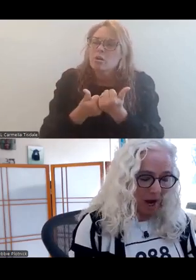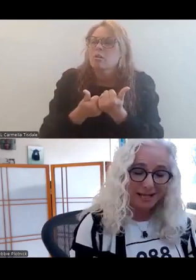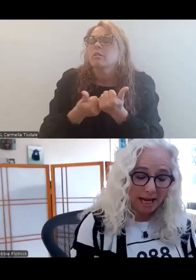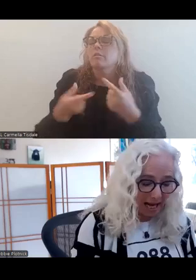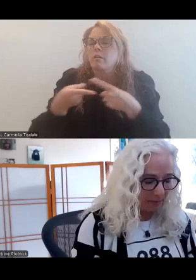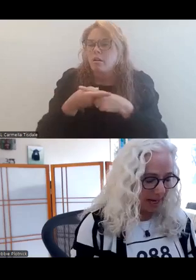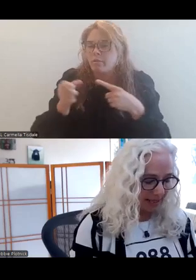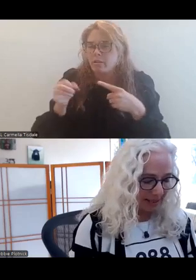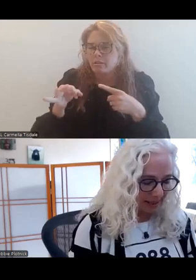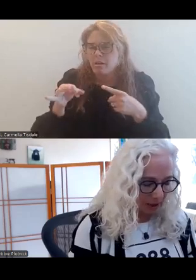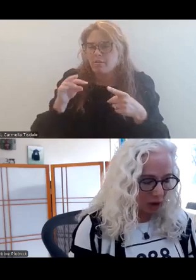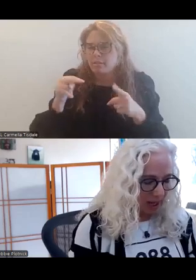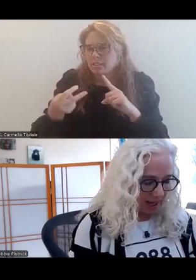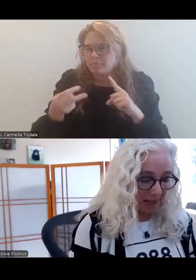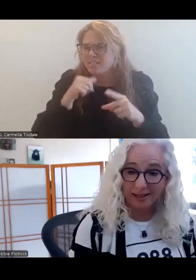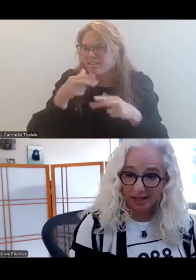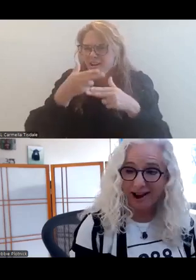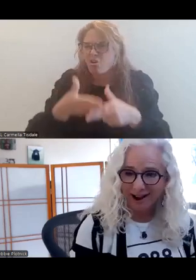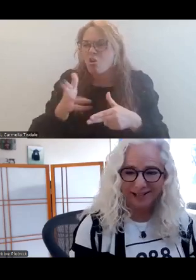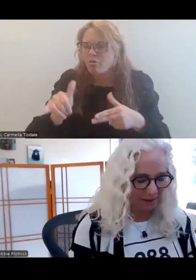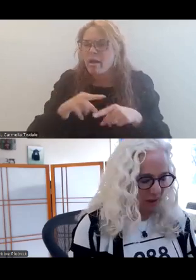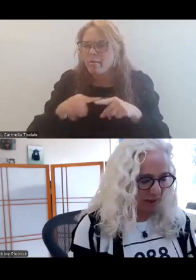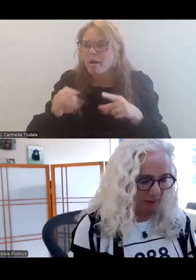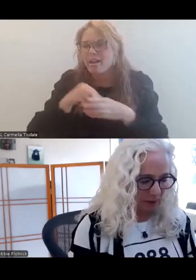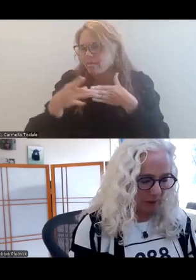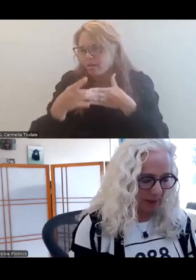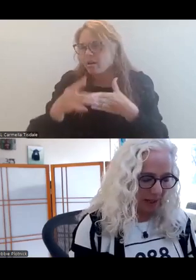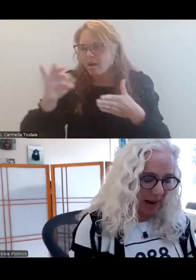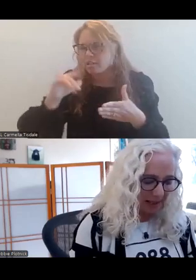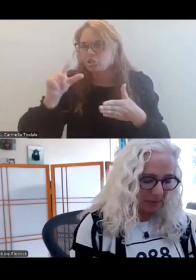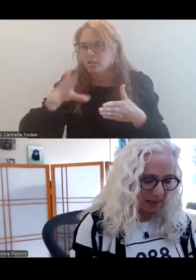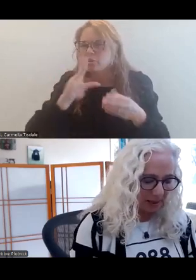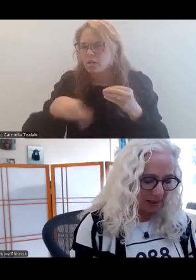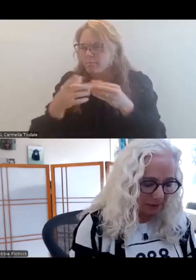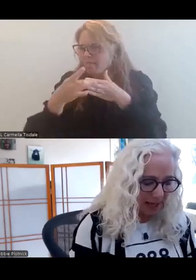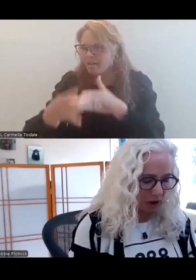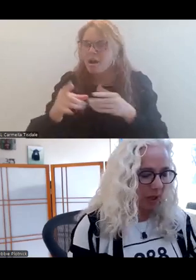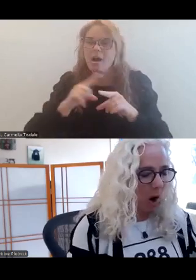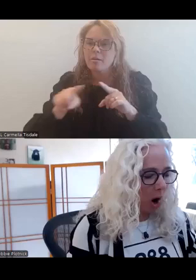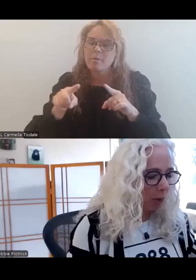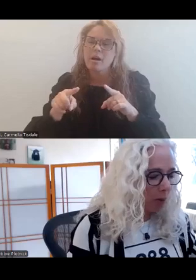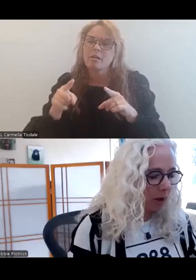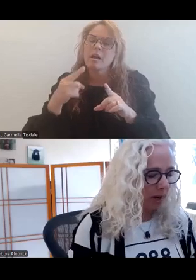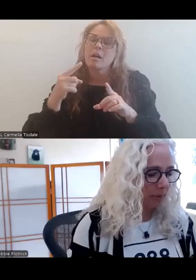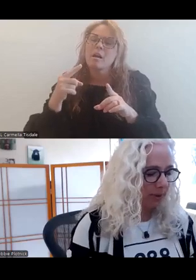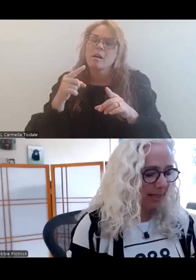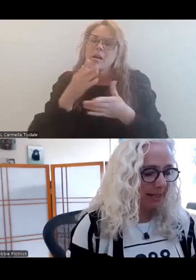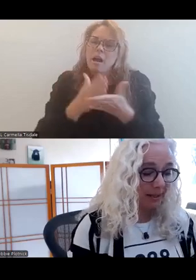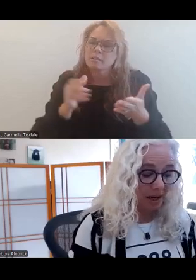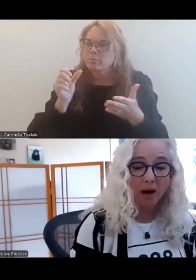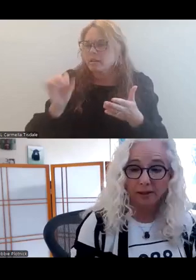Although not named as such in the guide that Jennifer spoke about, aspects of deflection are well